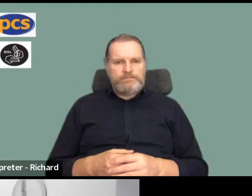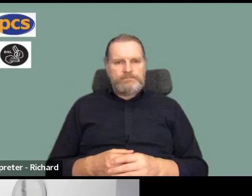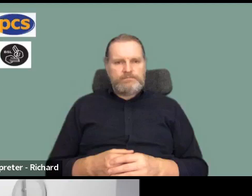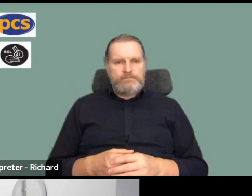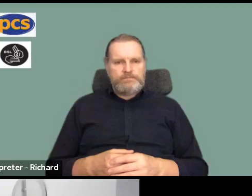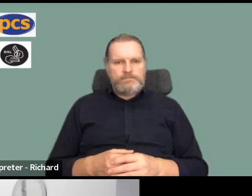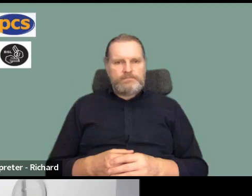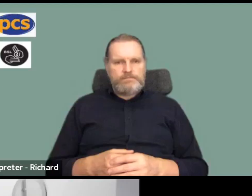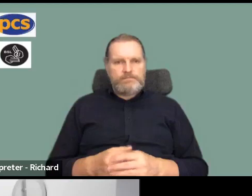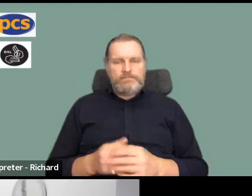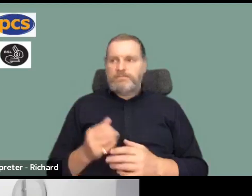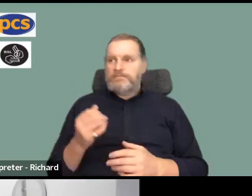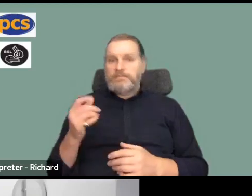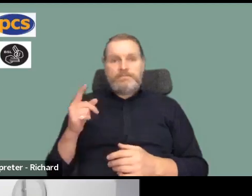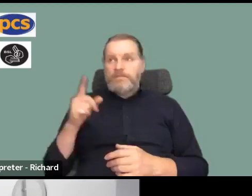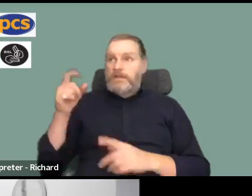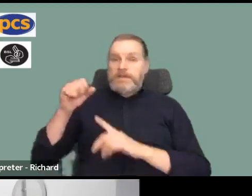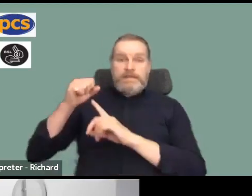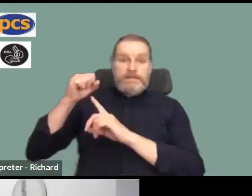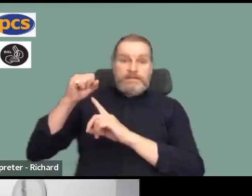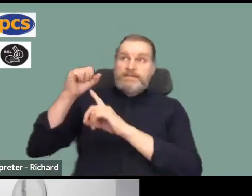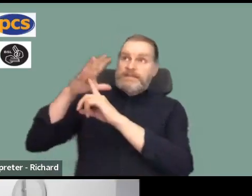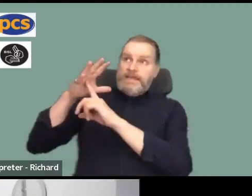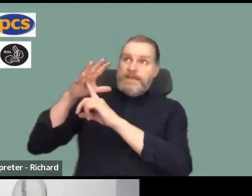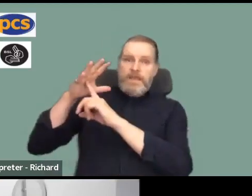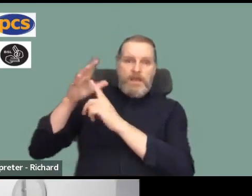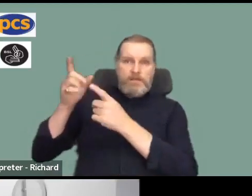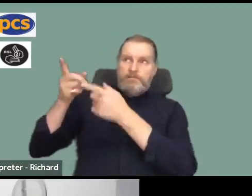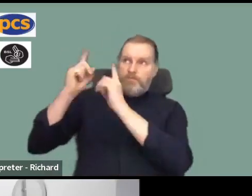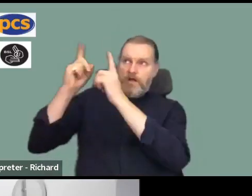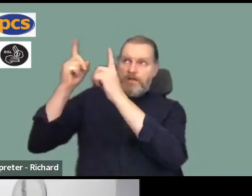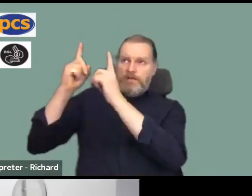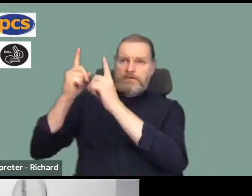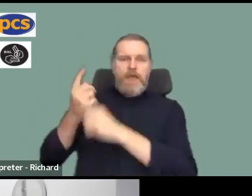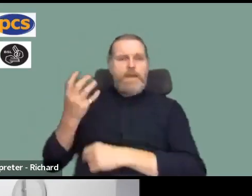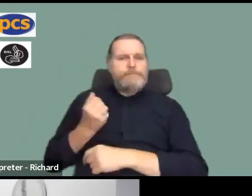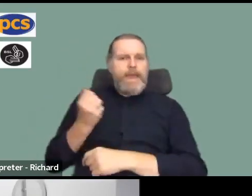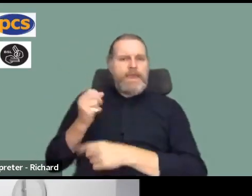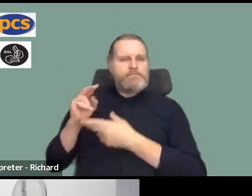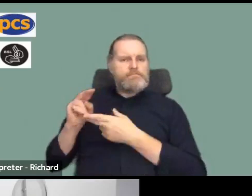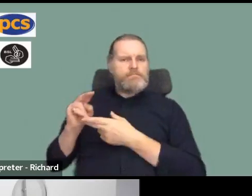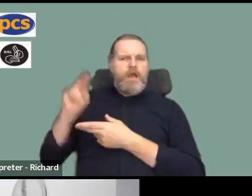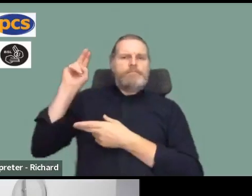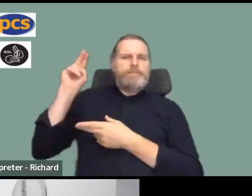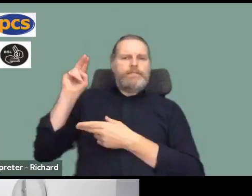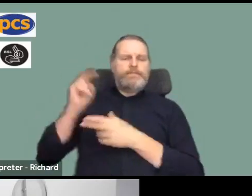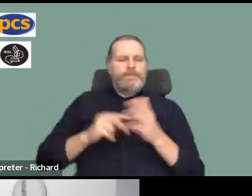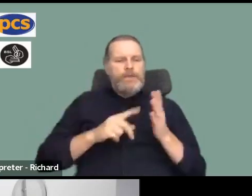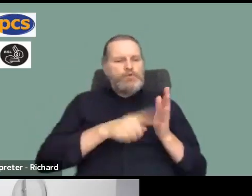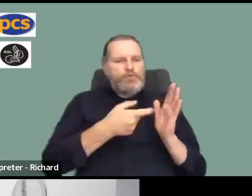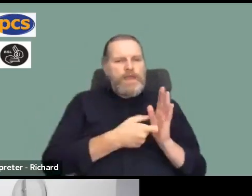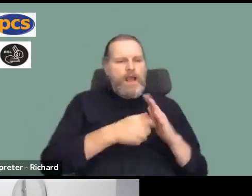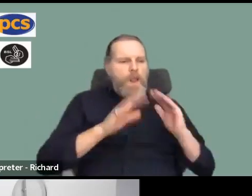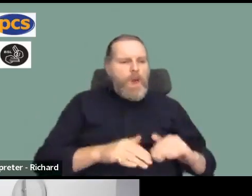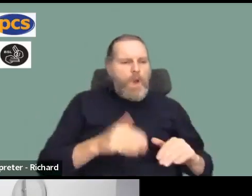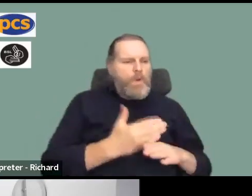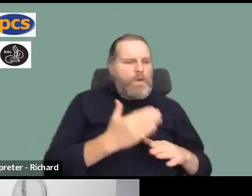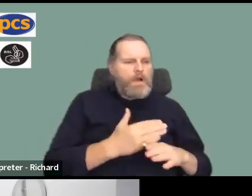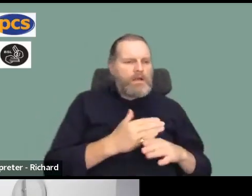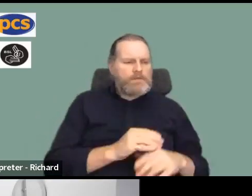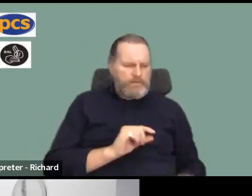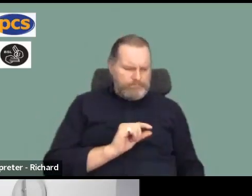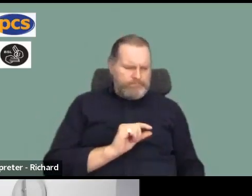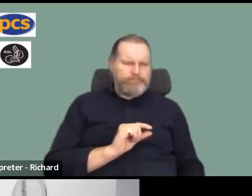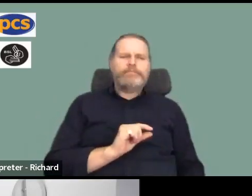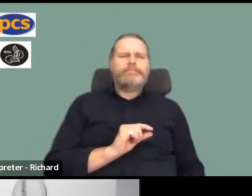to give bigger pay awards to the more senior staff rather than the people in the more junior grades I that is appalling it's